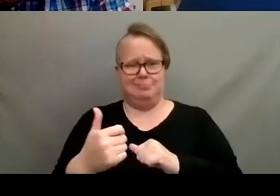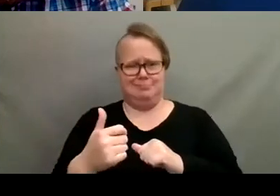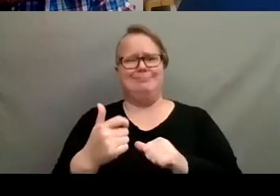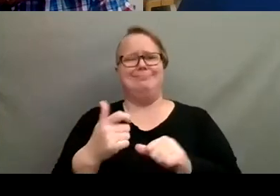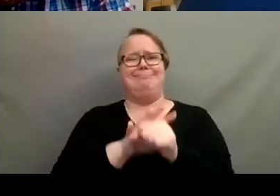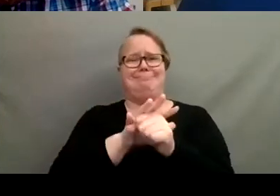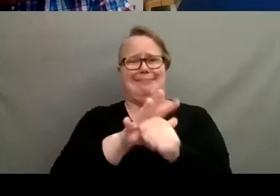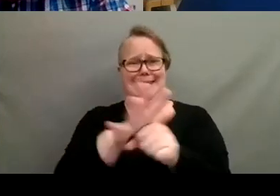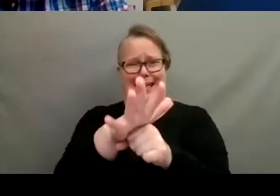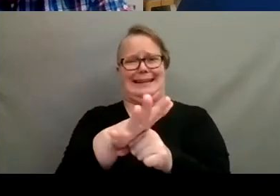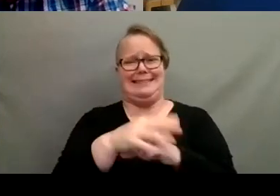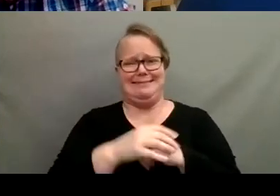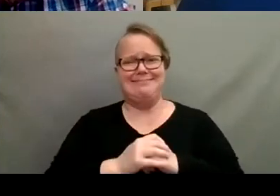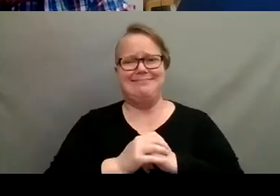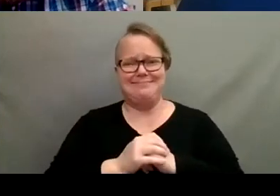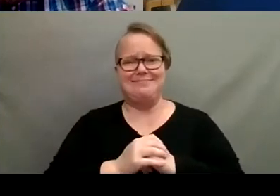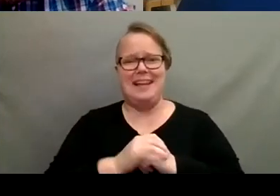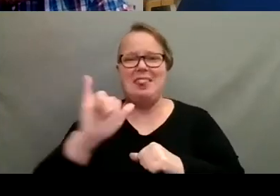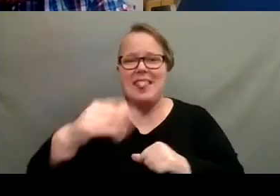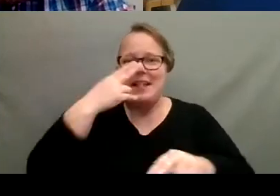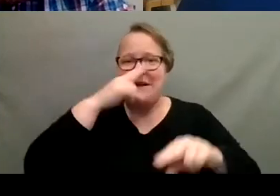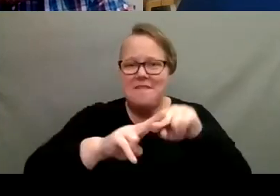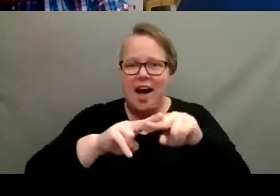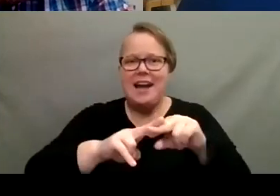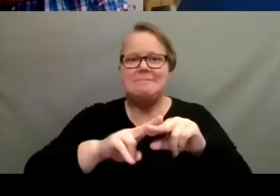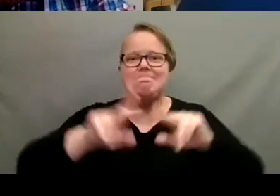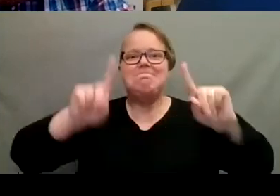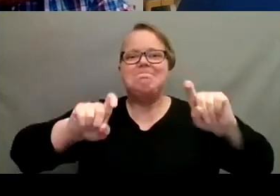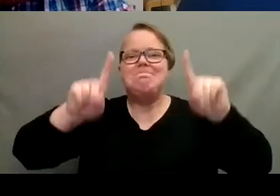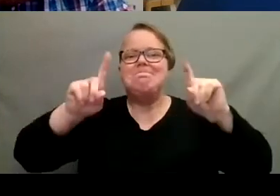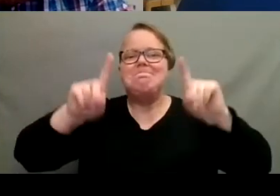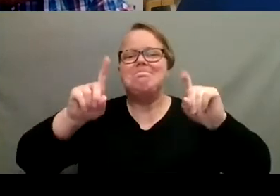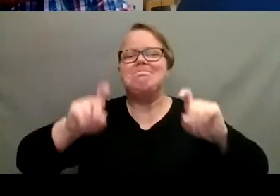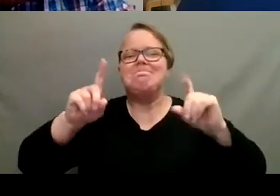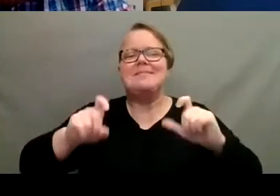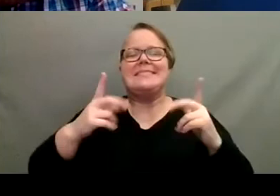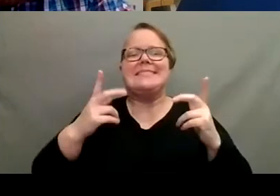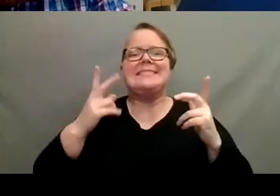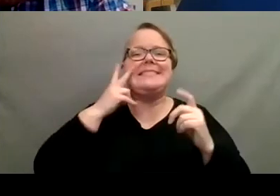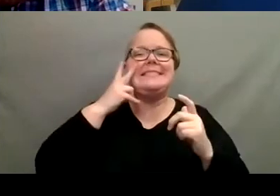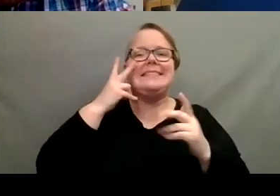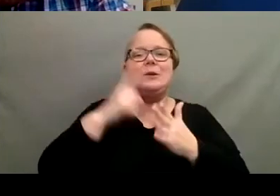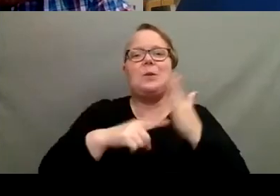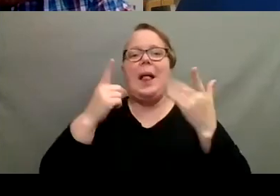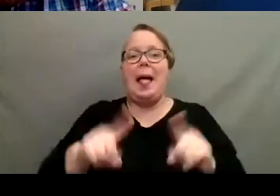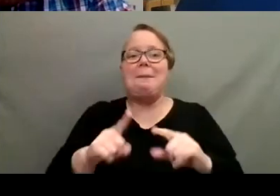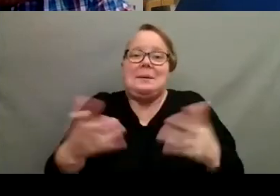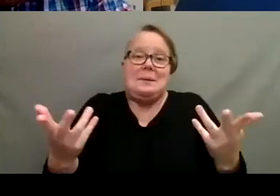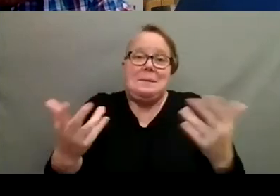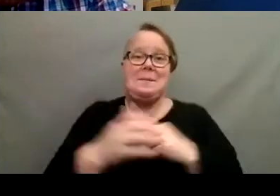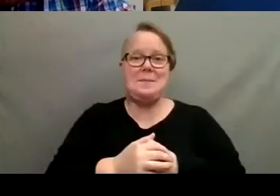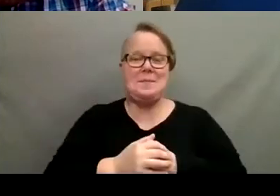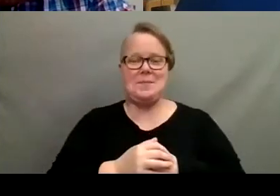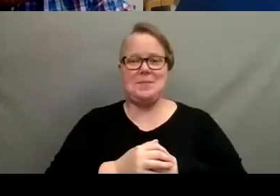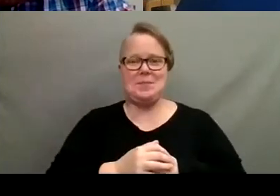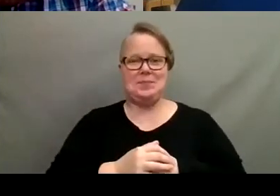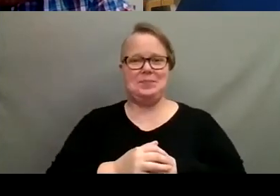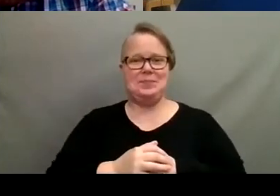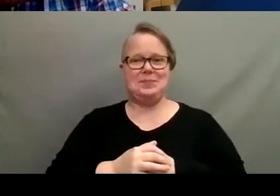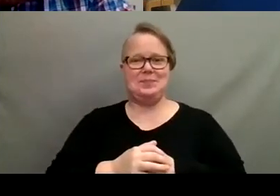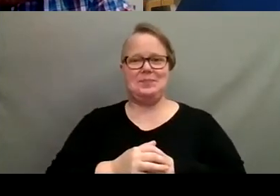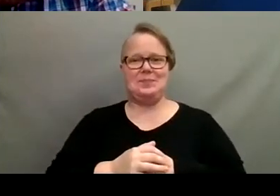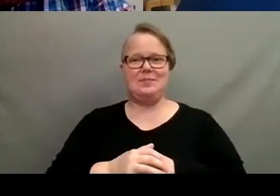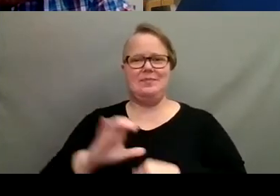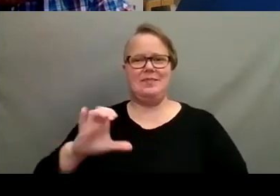Tons. That's the fun part though, is experimenting and see what, see what's going to happen. Yeah.